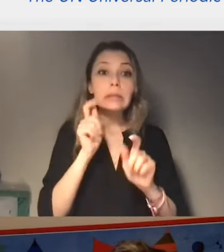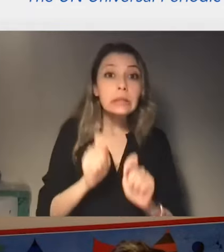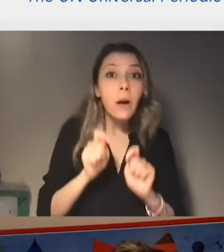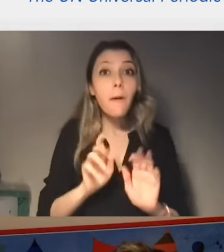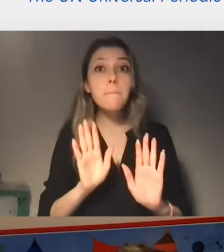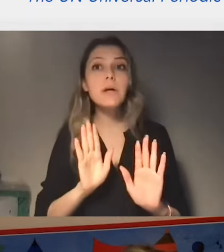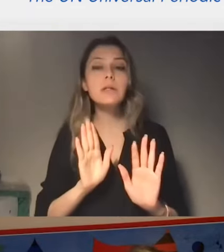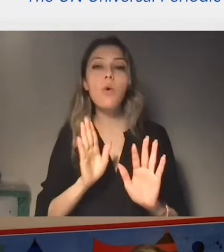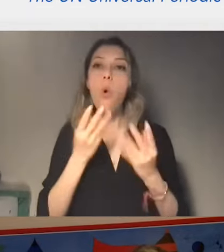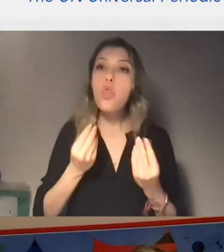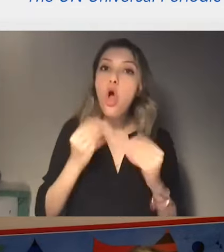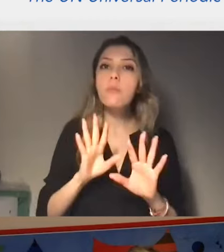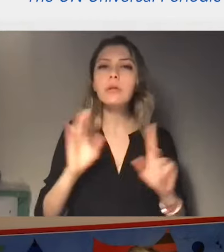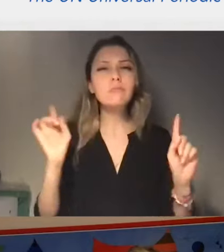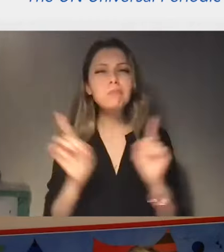and UN member states.